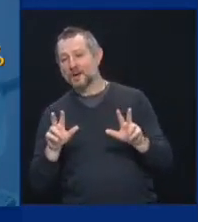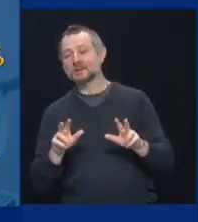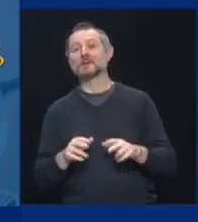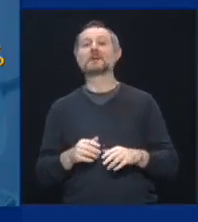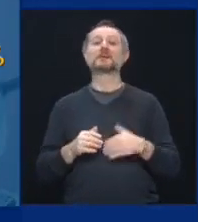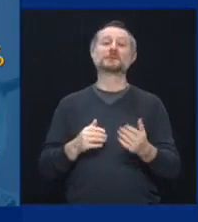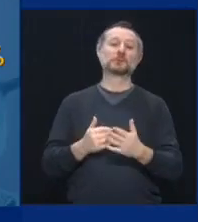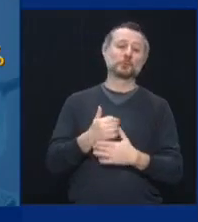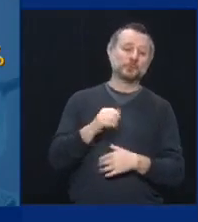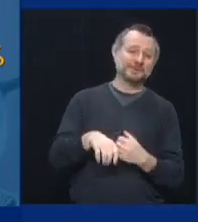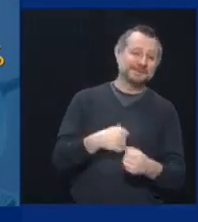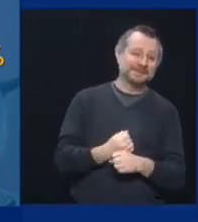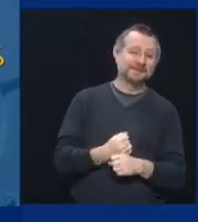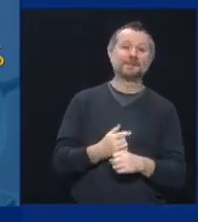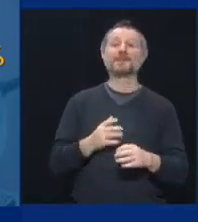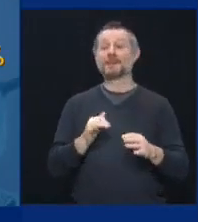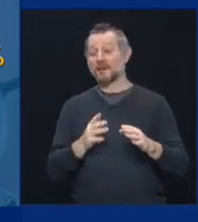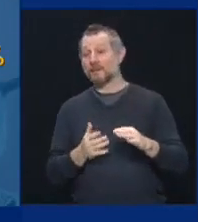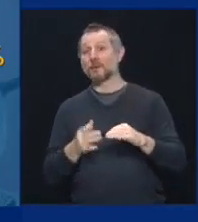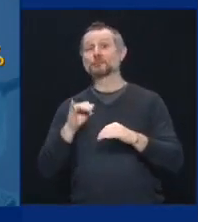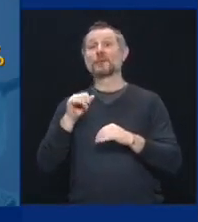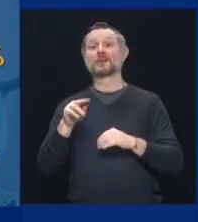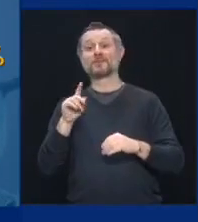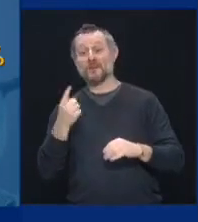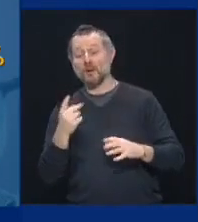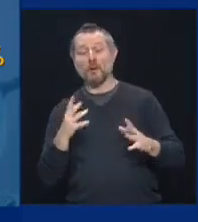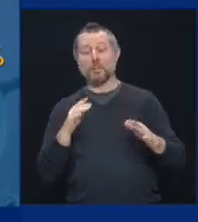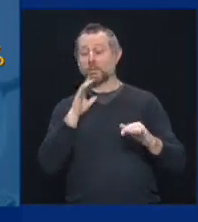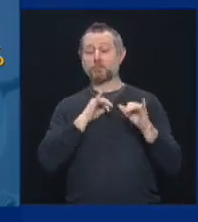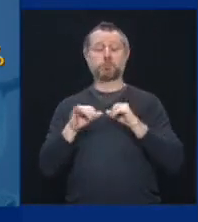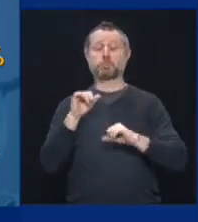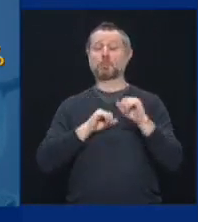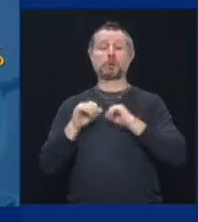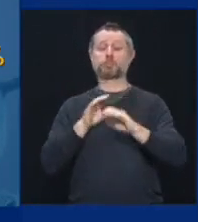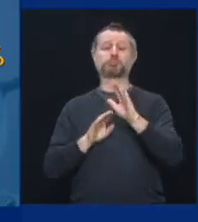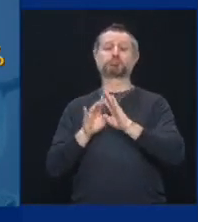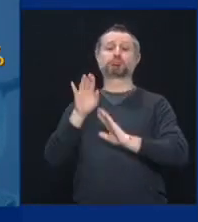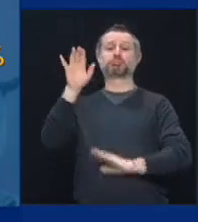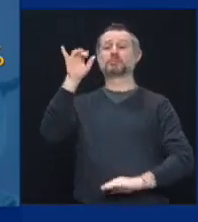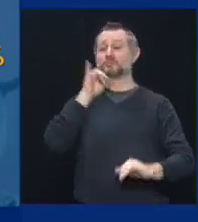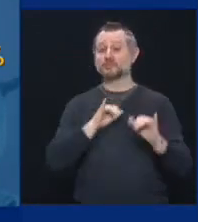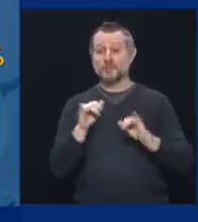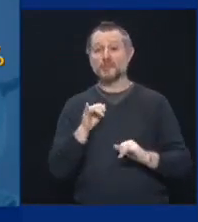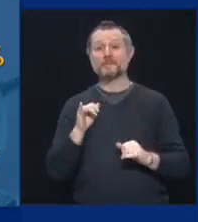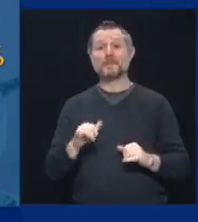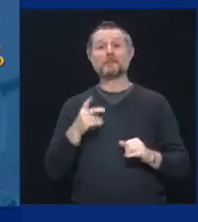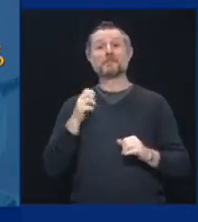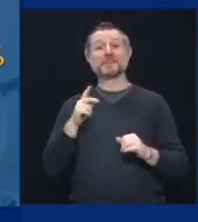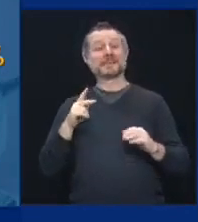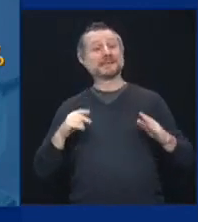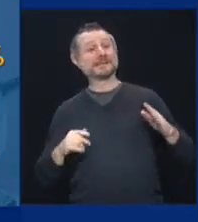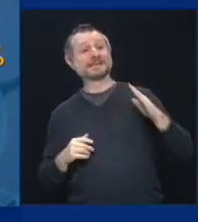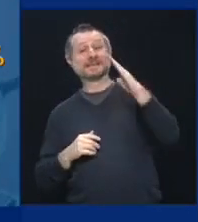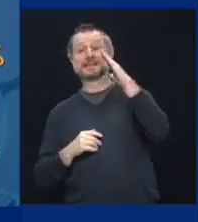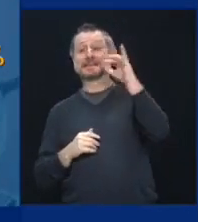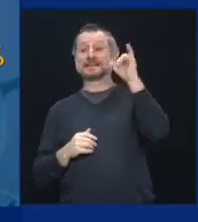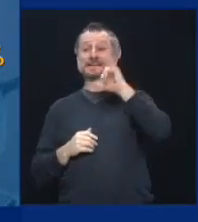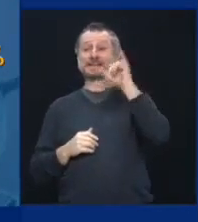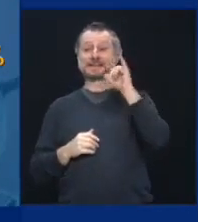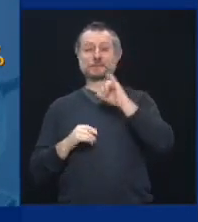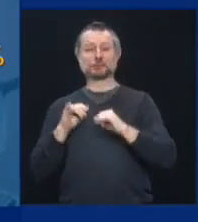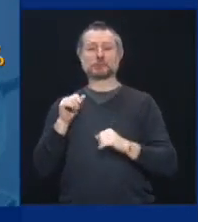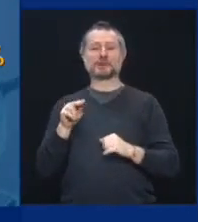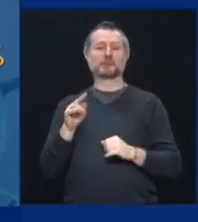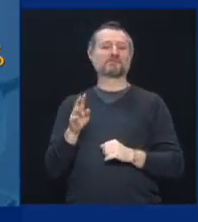go up. The number went up. Peaks about January 4th, right after New Year's, right after the